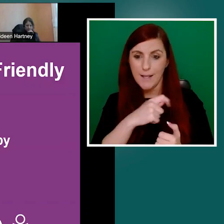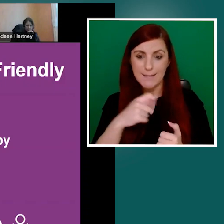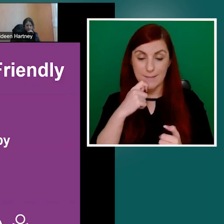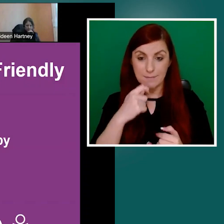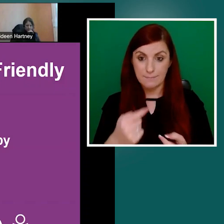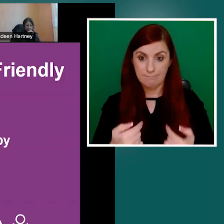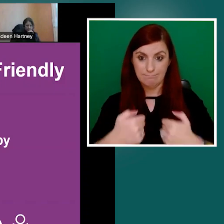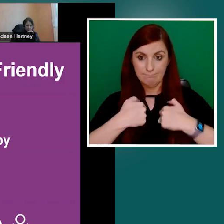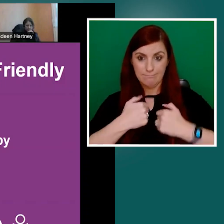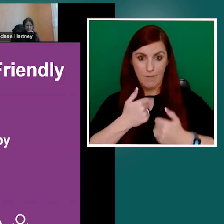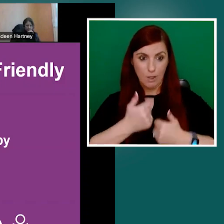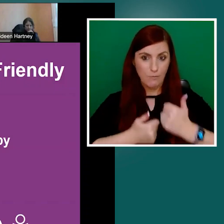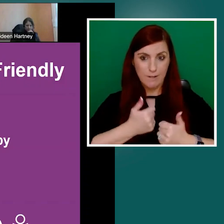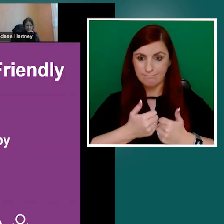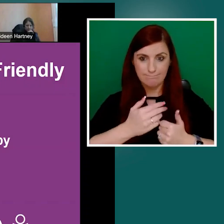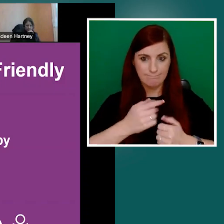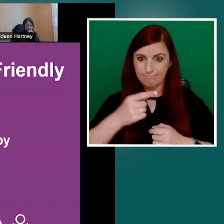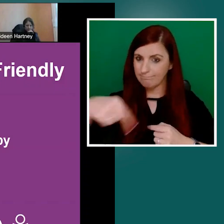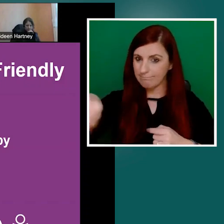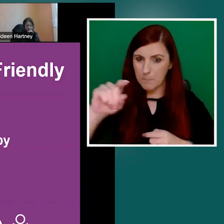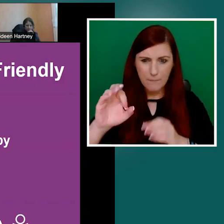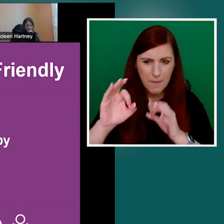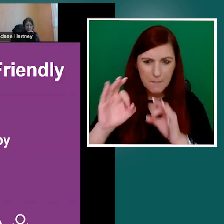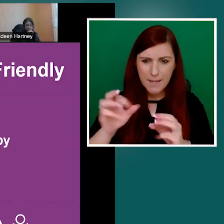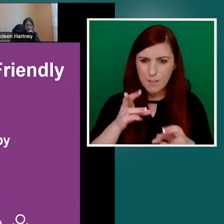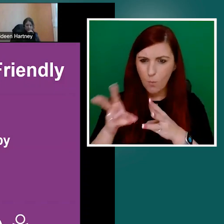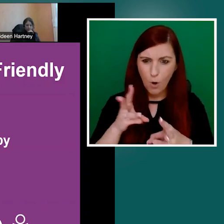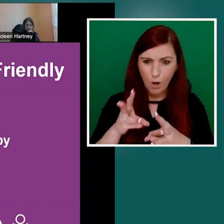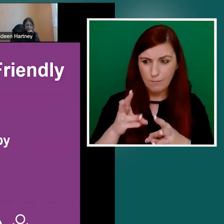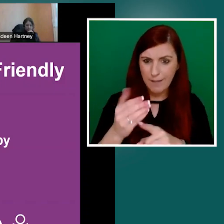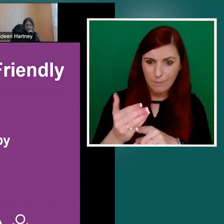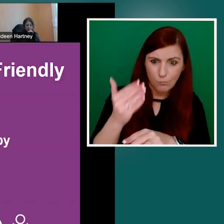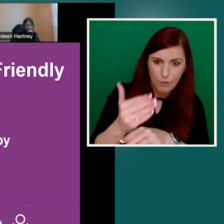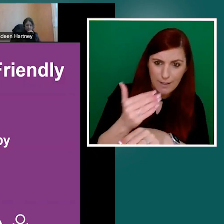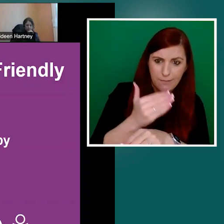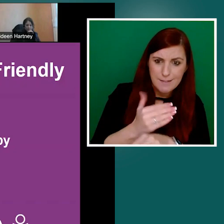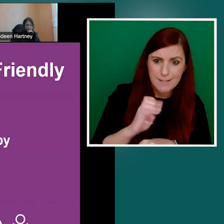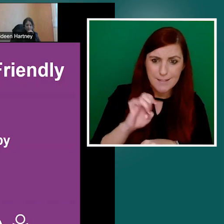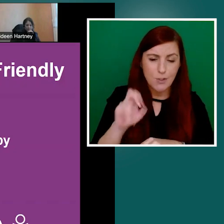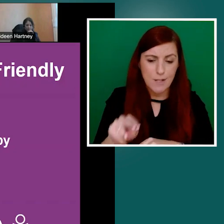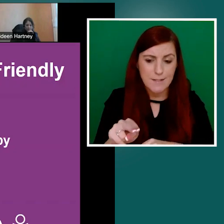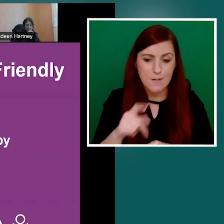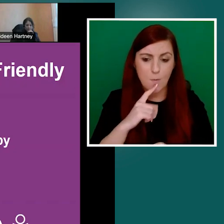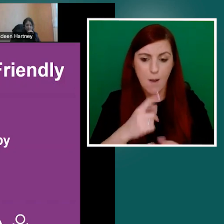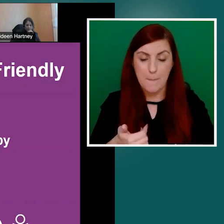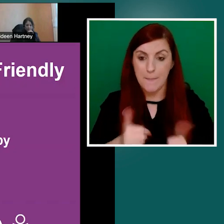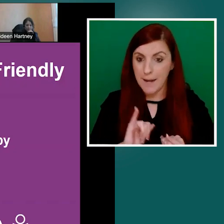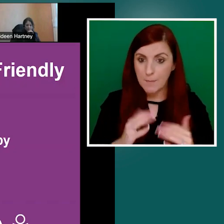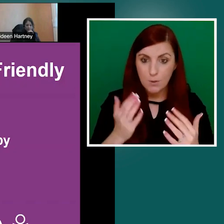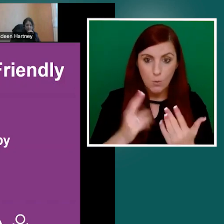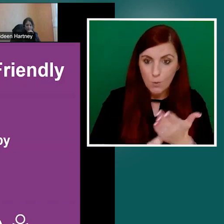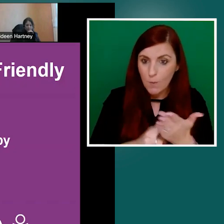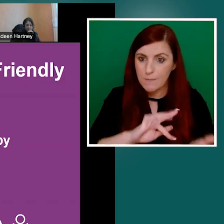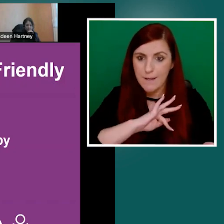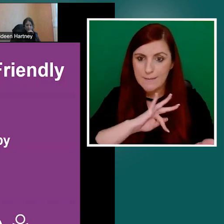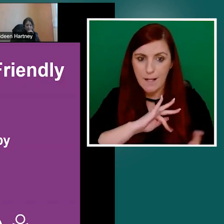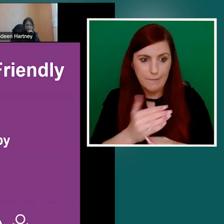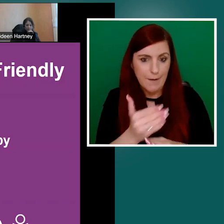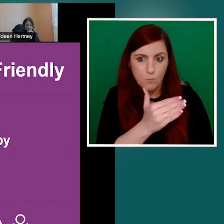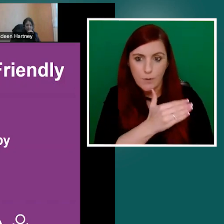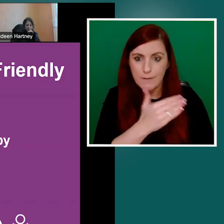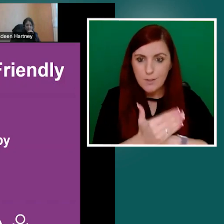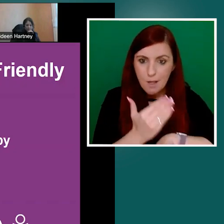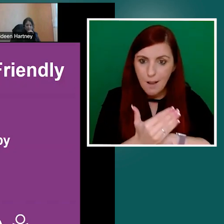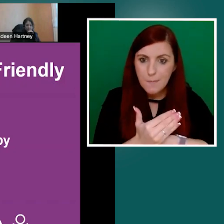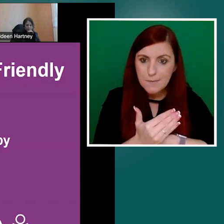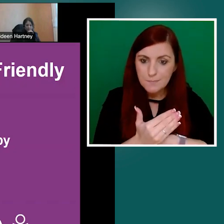the toolkit. I've been able to avail of it myself in previous roles, but it really is to stand here on the shoulder of giants who have